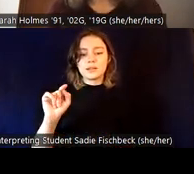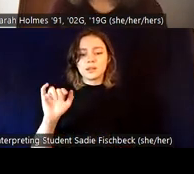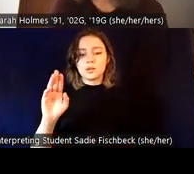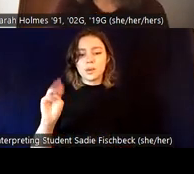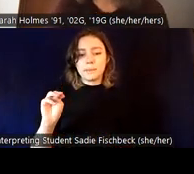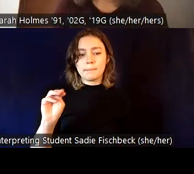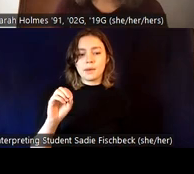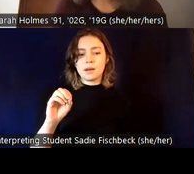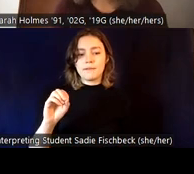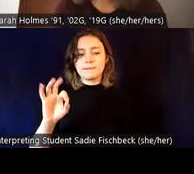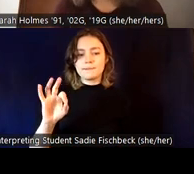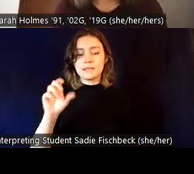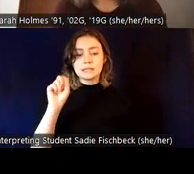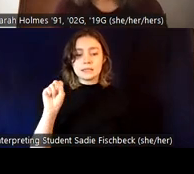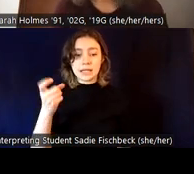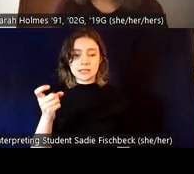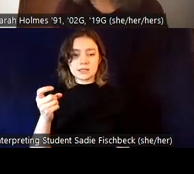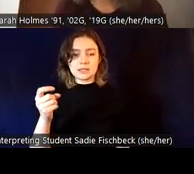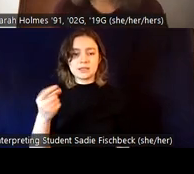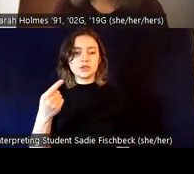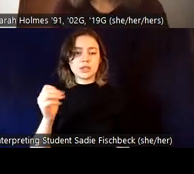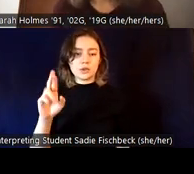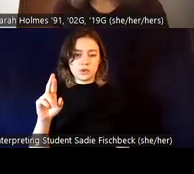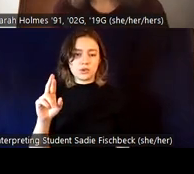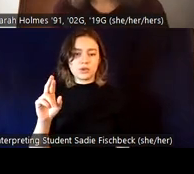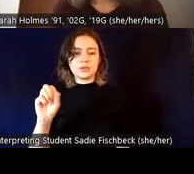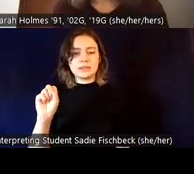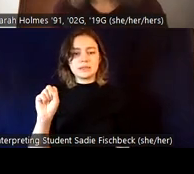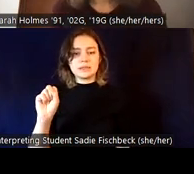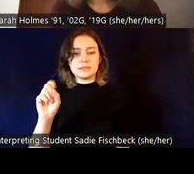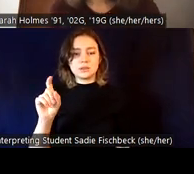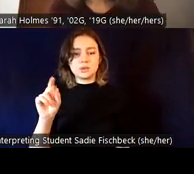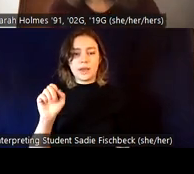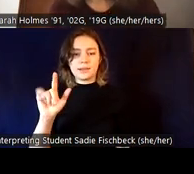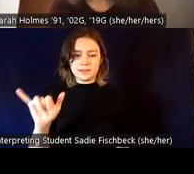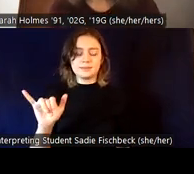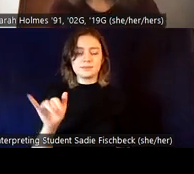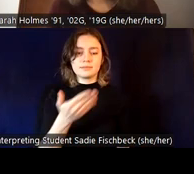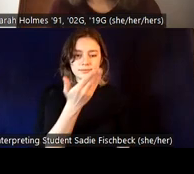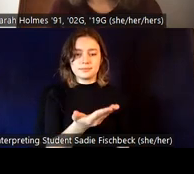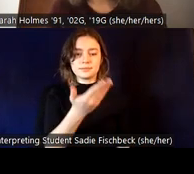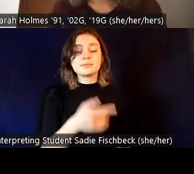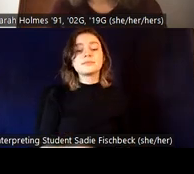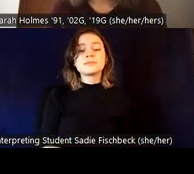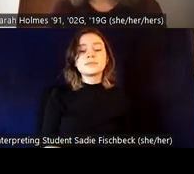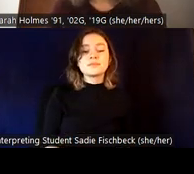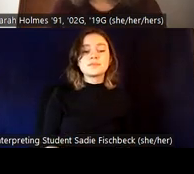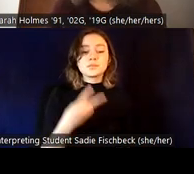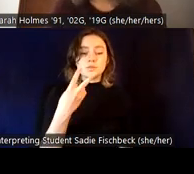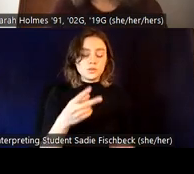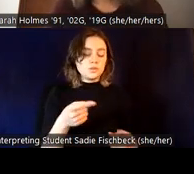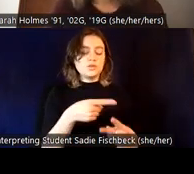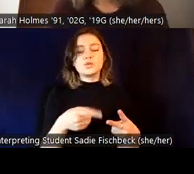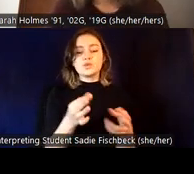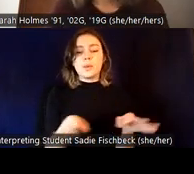Uh, if any of you have ever been in one of my trainings, you have seen this before. Um, but the important thing to know about this, two important things. Uh, the first